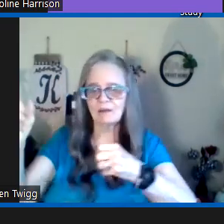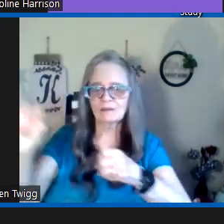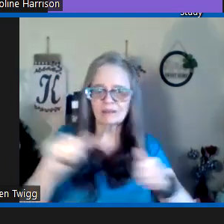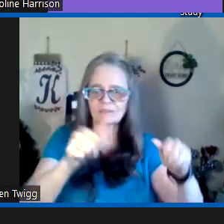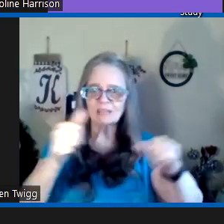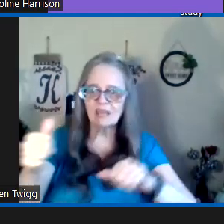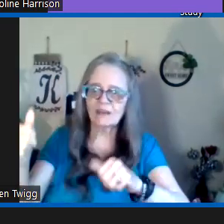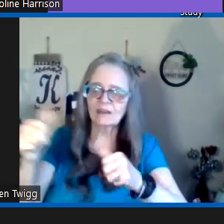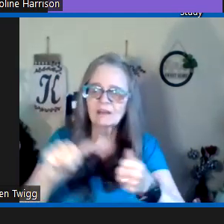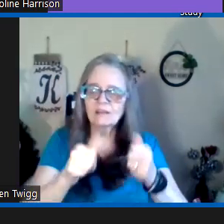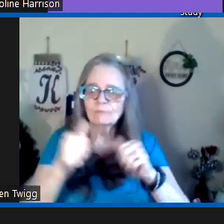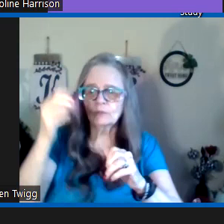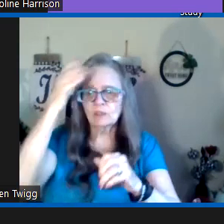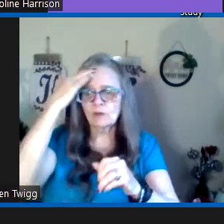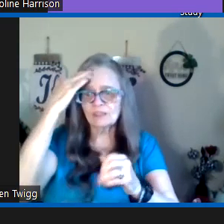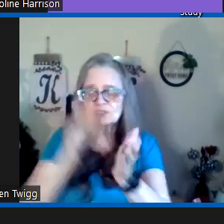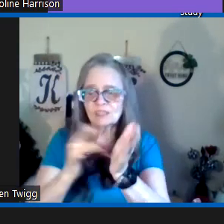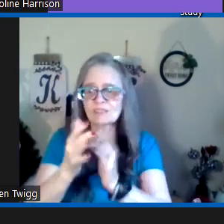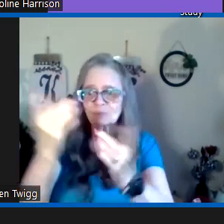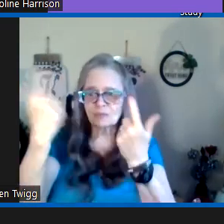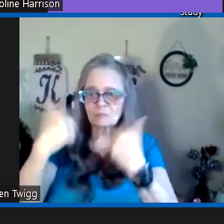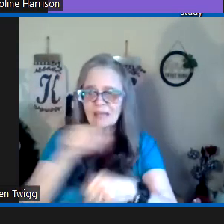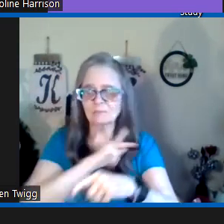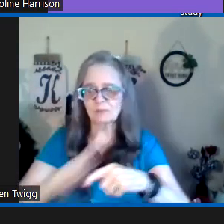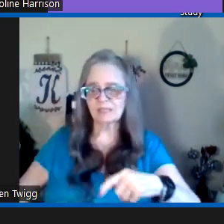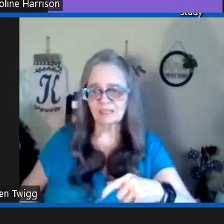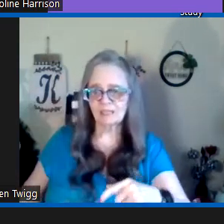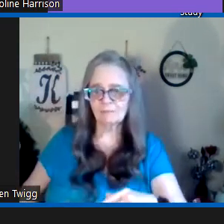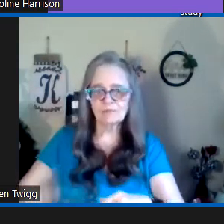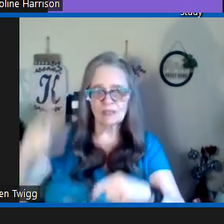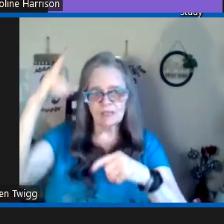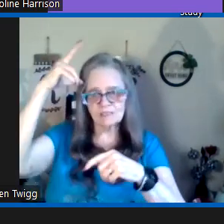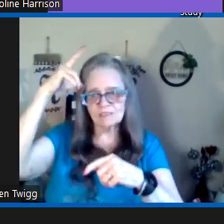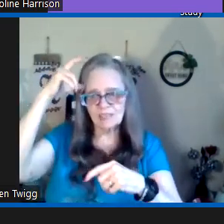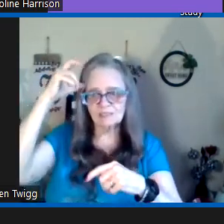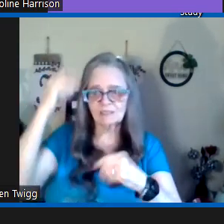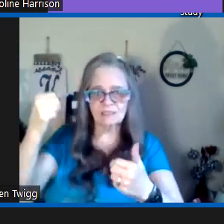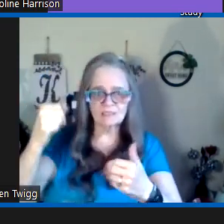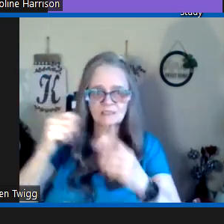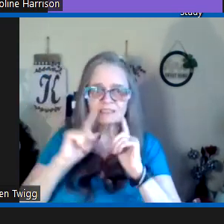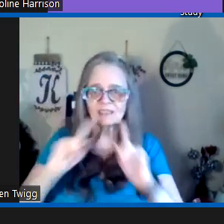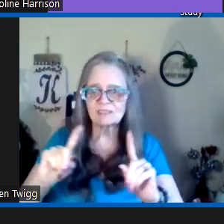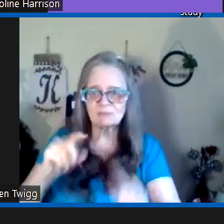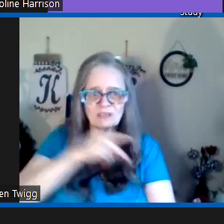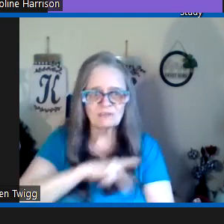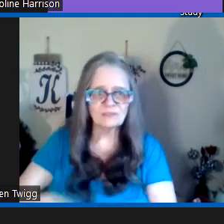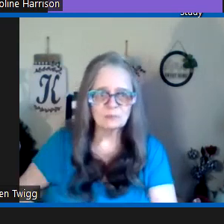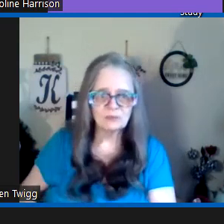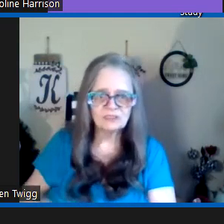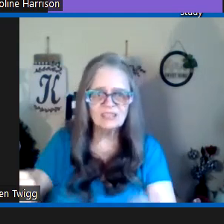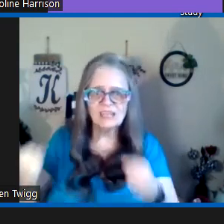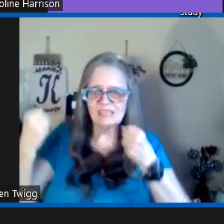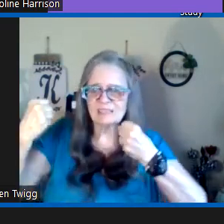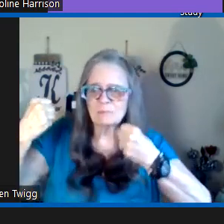the power of the air we know that jesus will come back and be king and satan declares himself